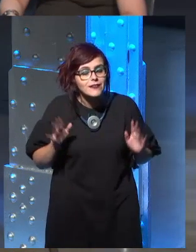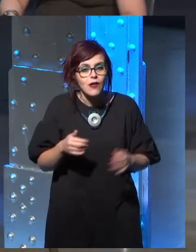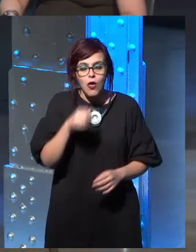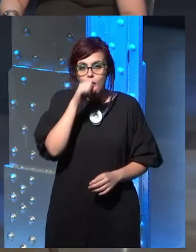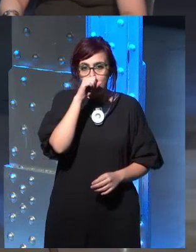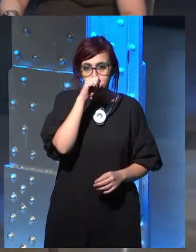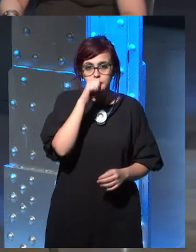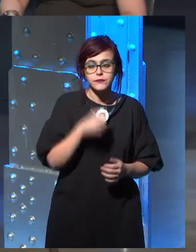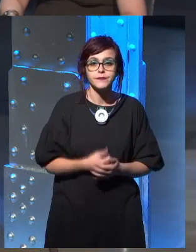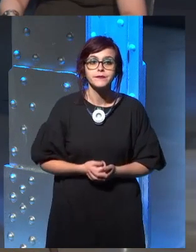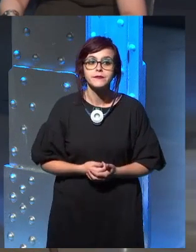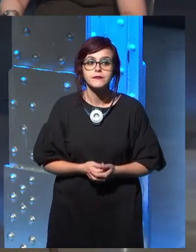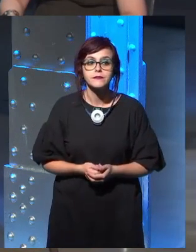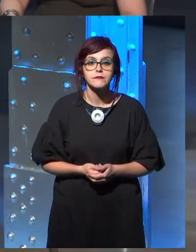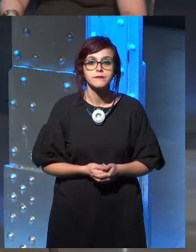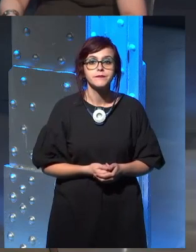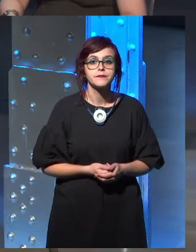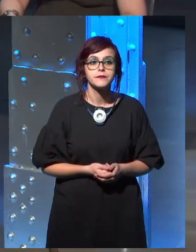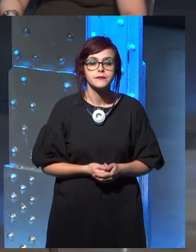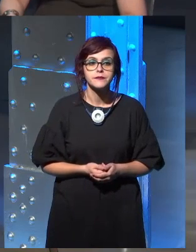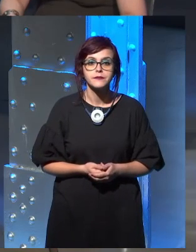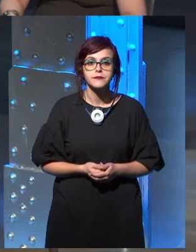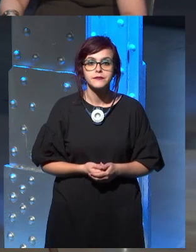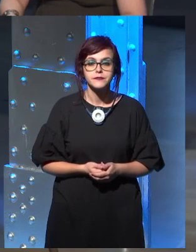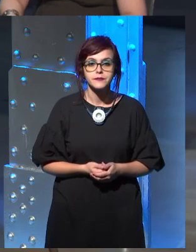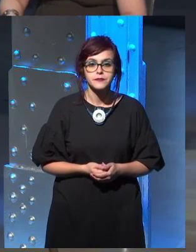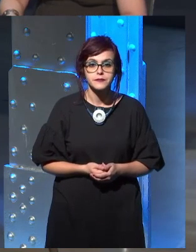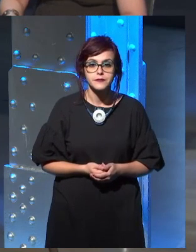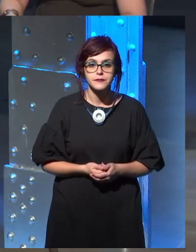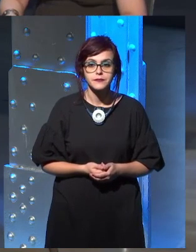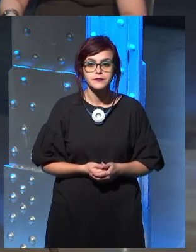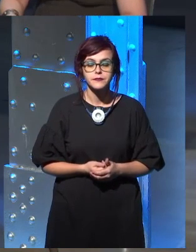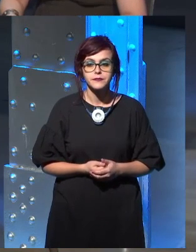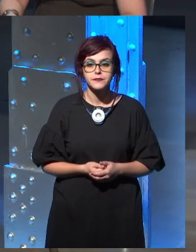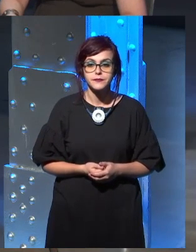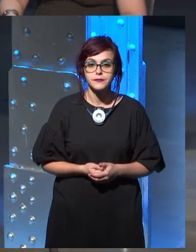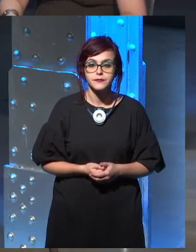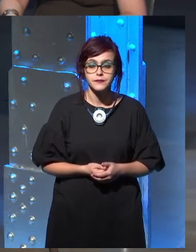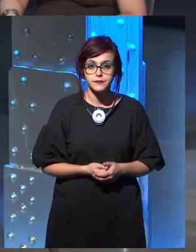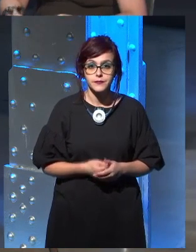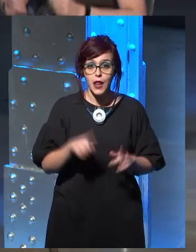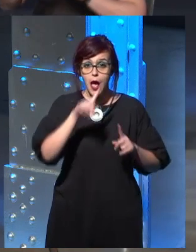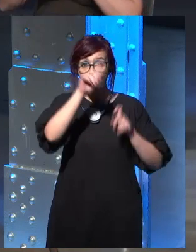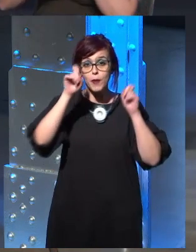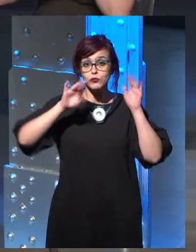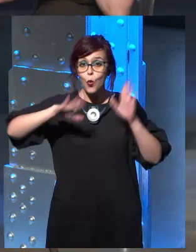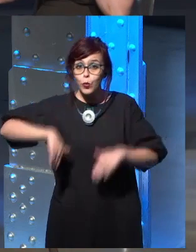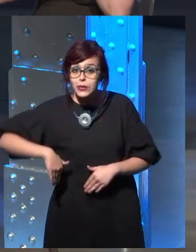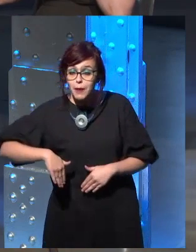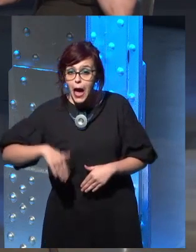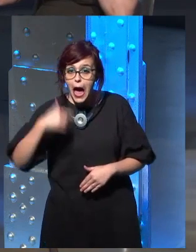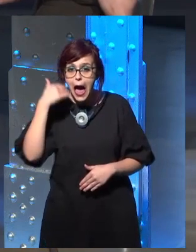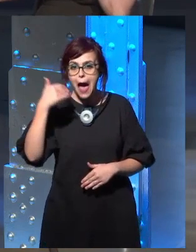And the last question. And the last question. There, please. Well,